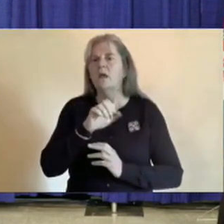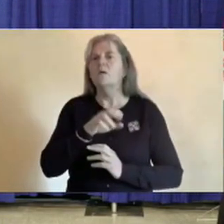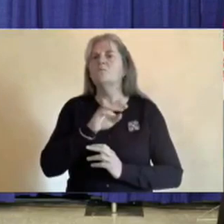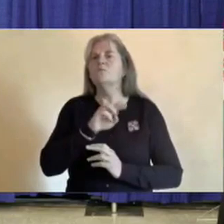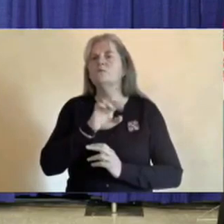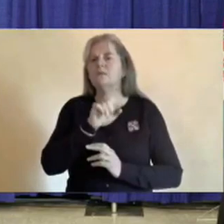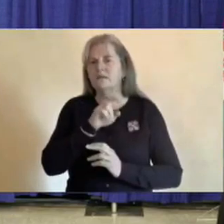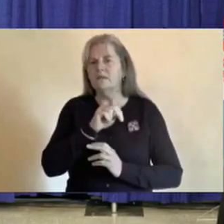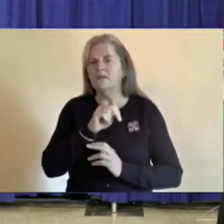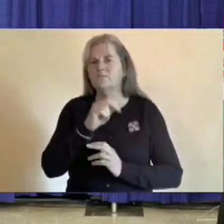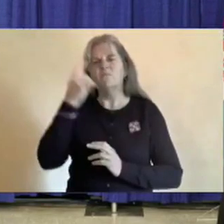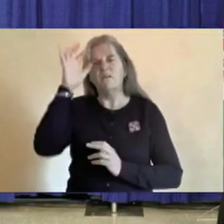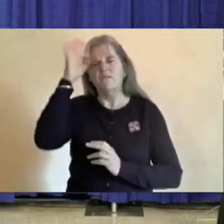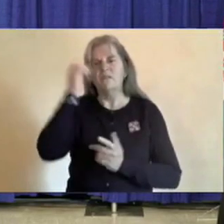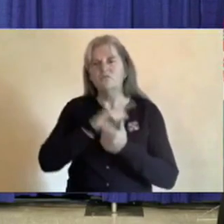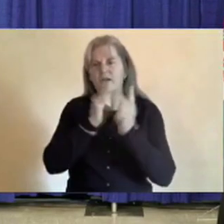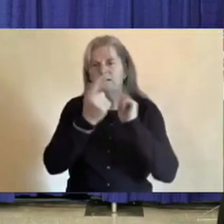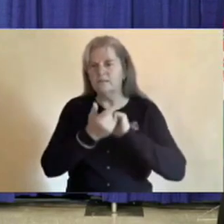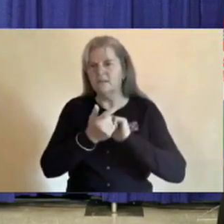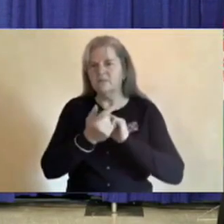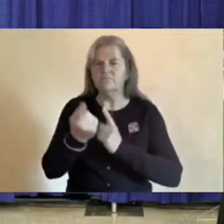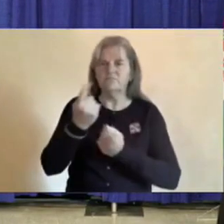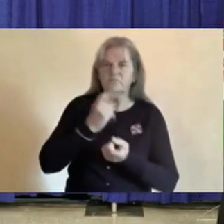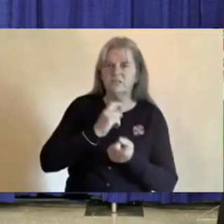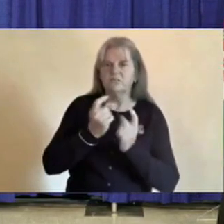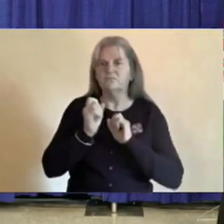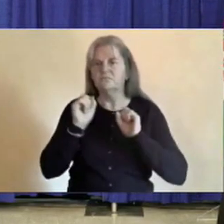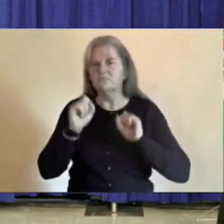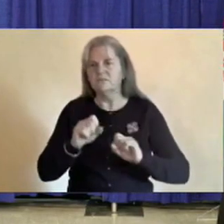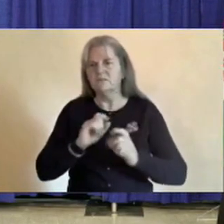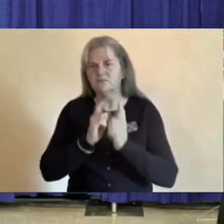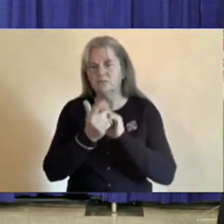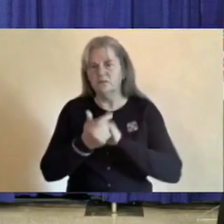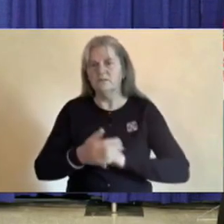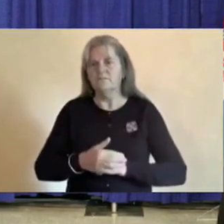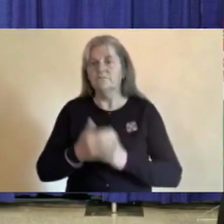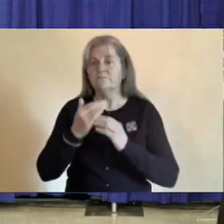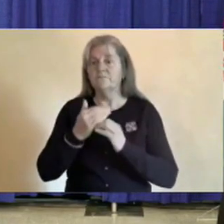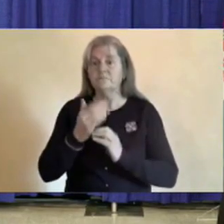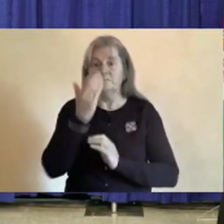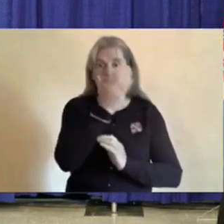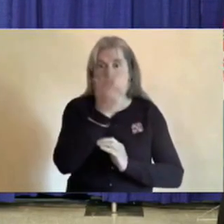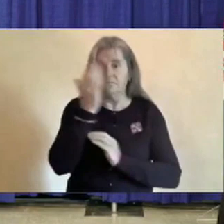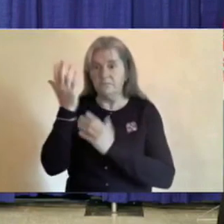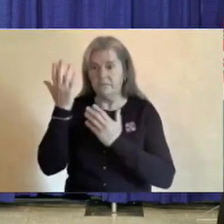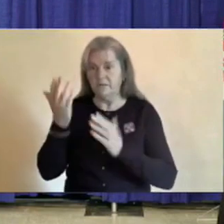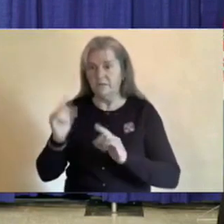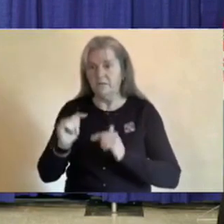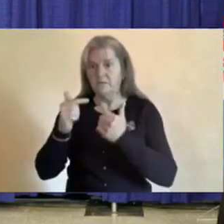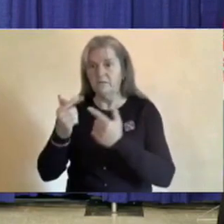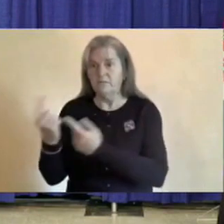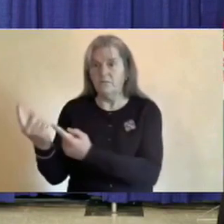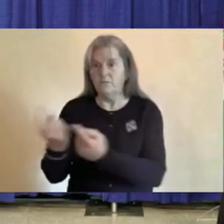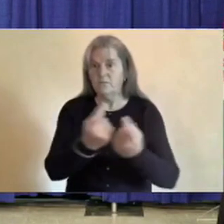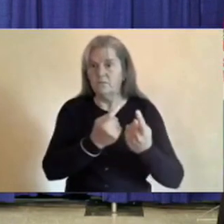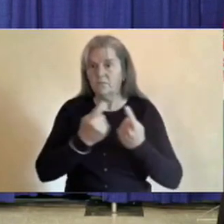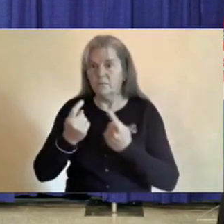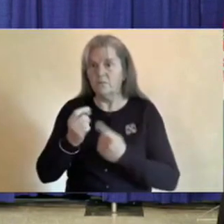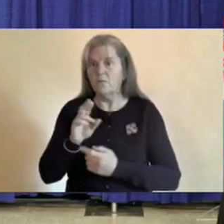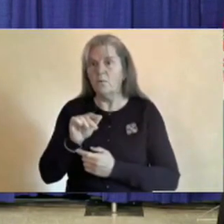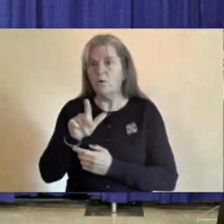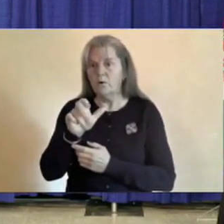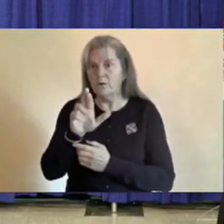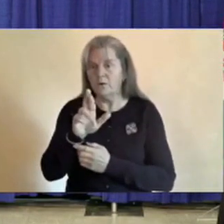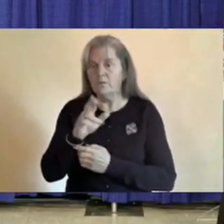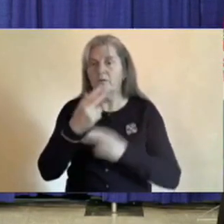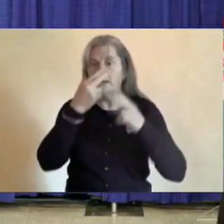translate any questions from French-speaking journalists. Following our speakers, we will go to the phone lines for questions from reporters. We will call you by name,